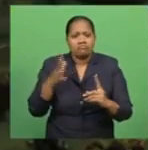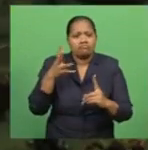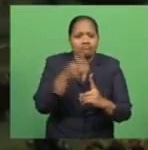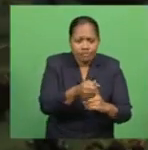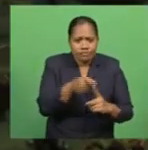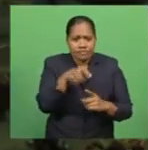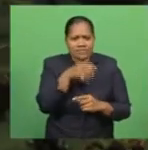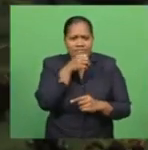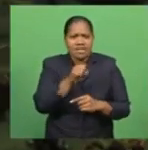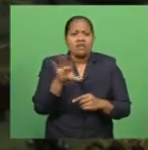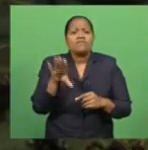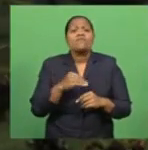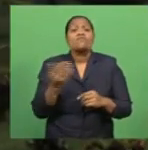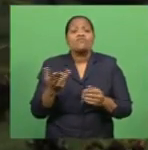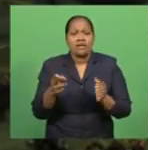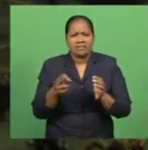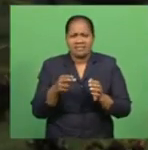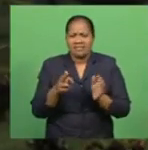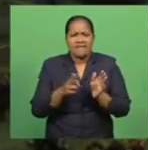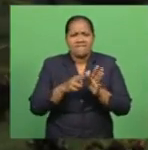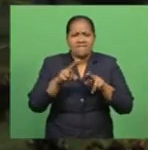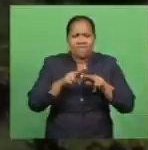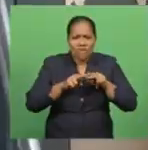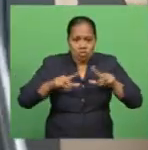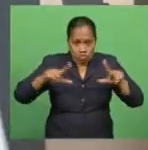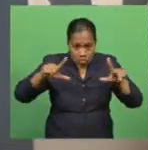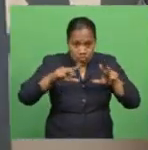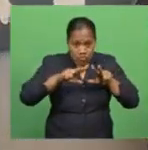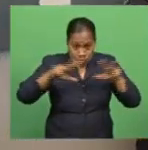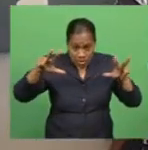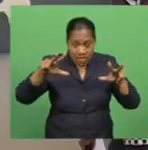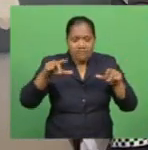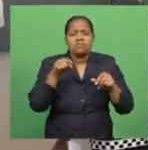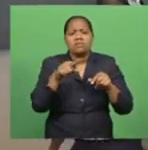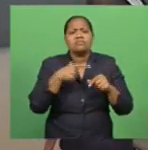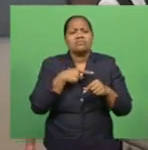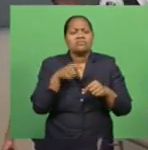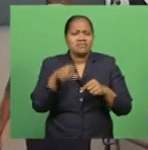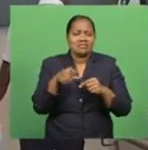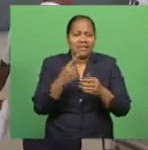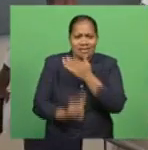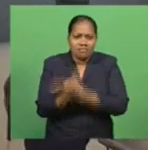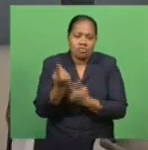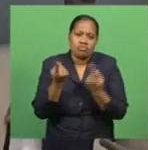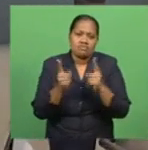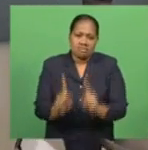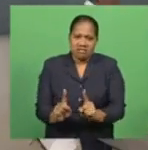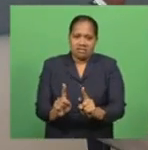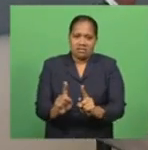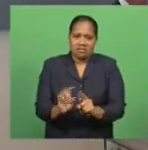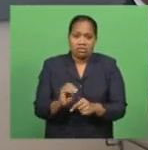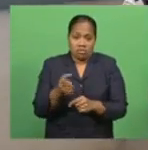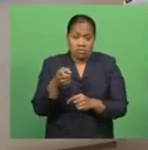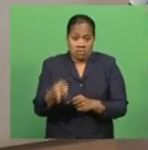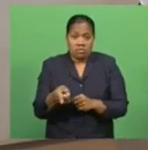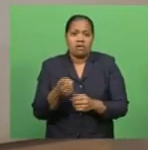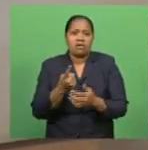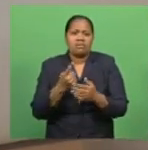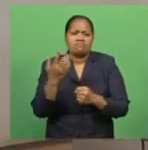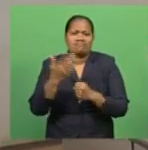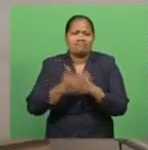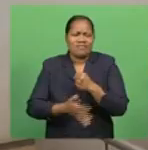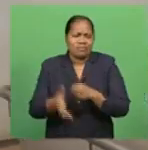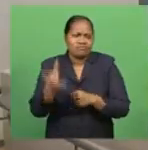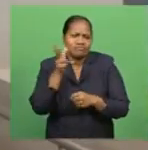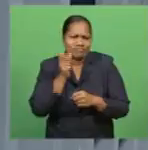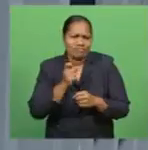in Waturoba, Dhakaunrobe, resulting in his death. For the second charge of failure to comply with orders, Watia is alleged to have